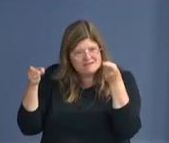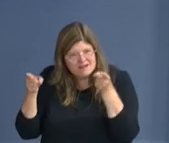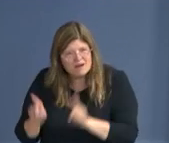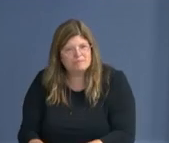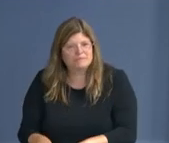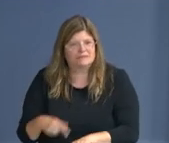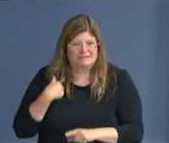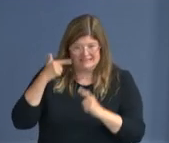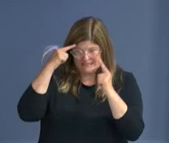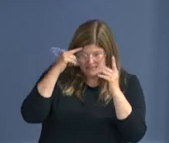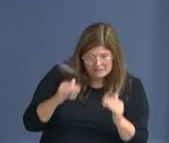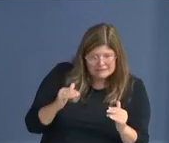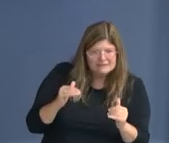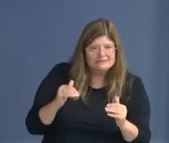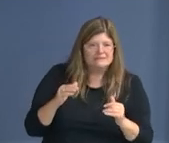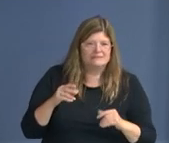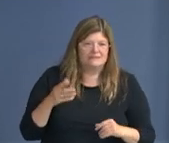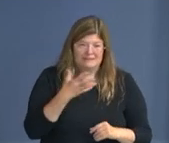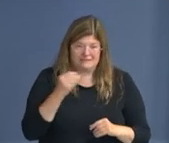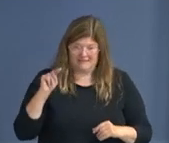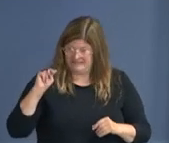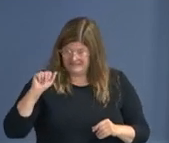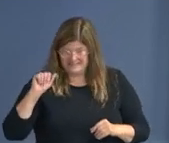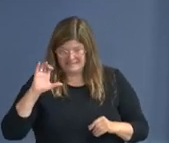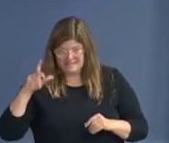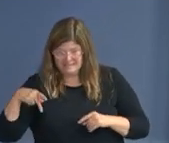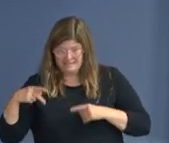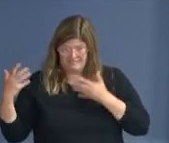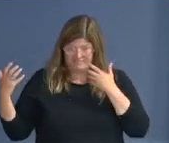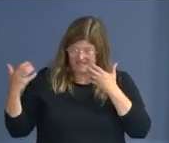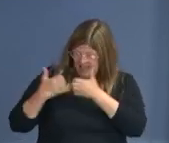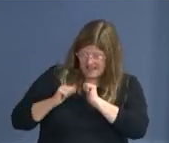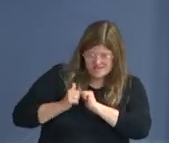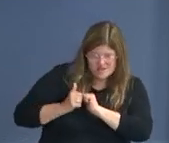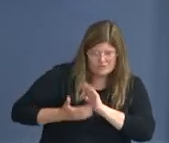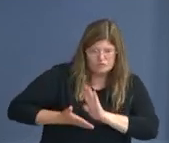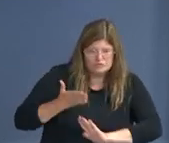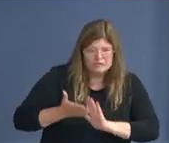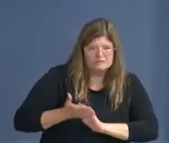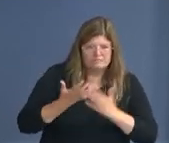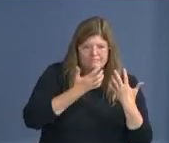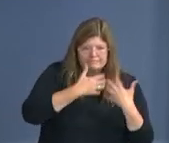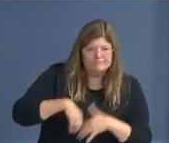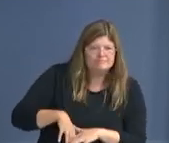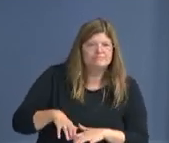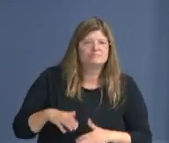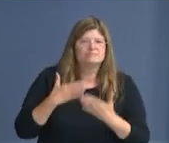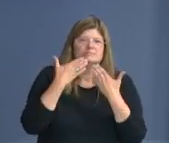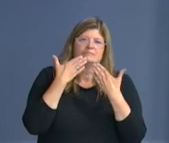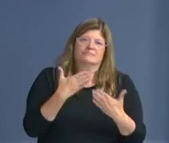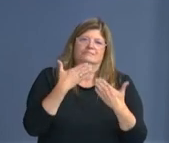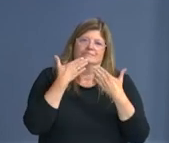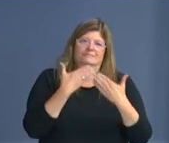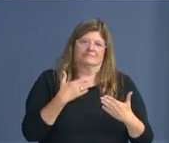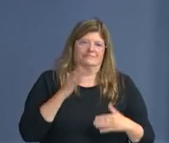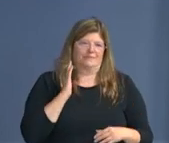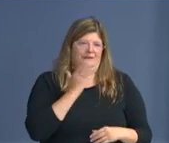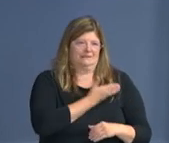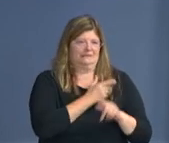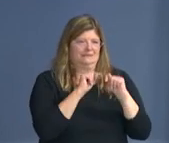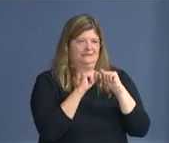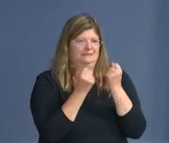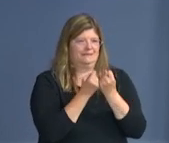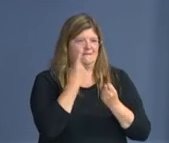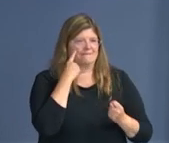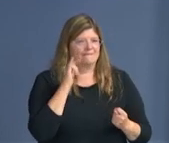some, uh, agreement about how we would advance. It's something we've been working on, uh, for a, a, a little bit,